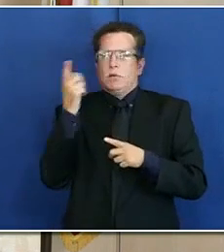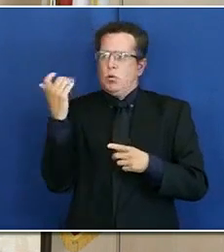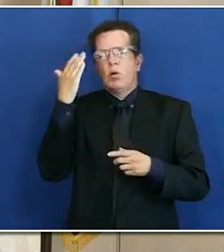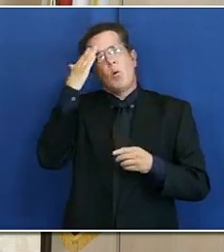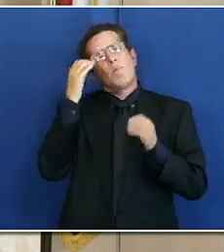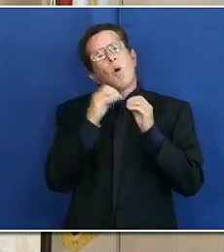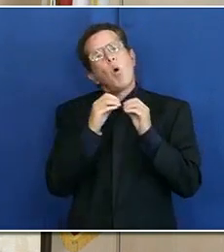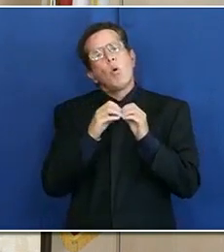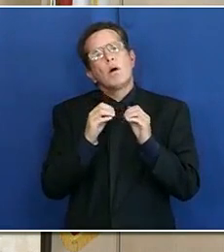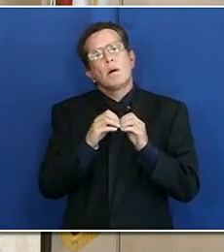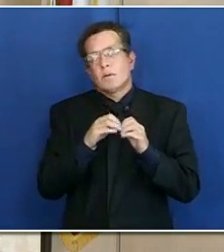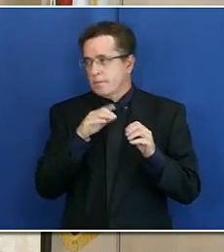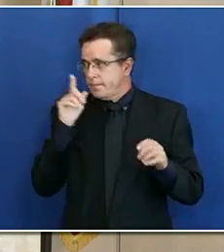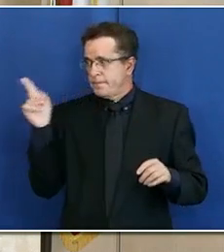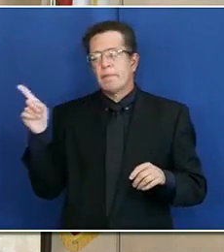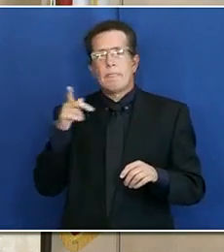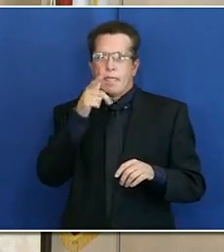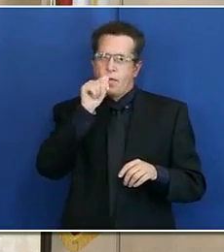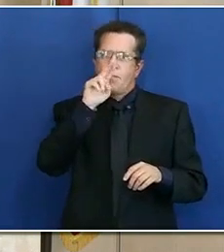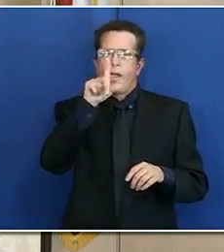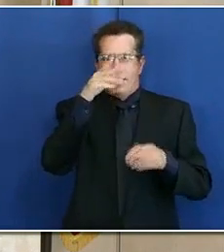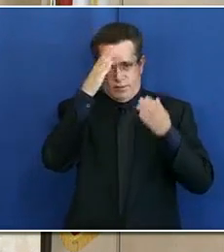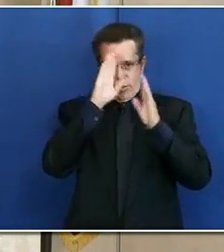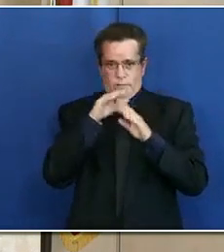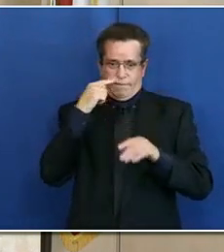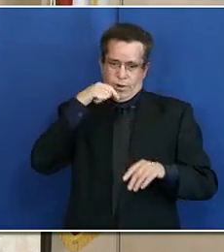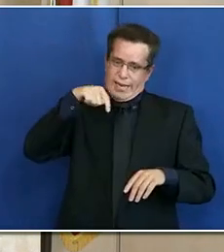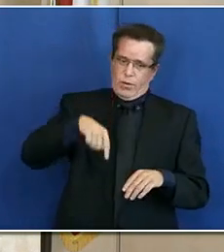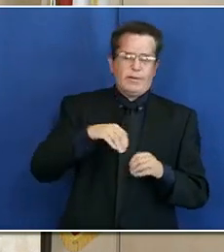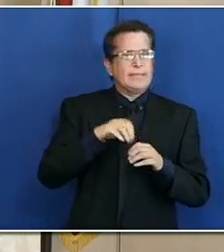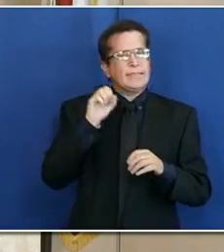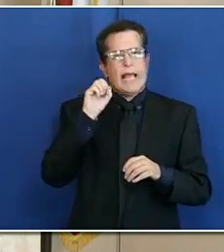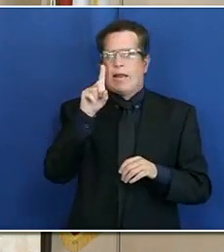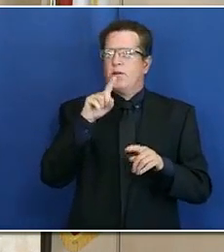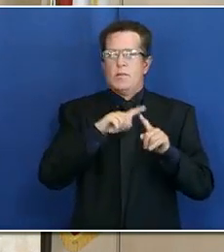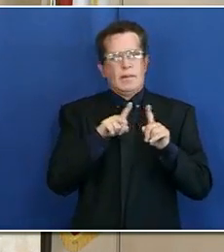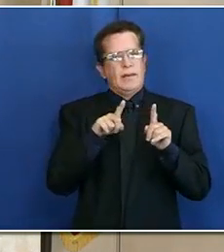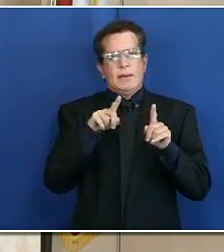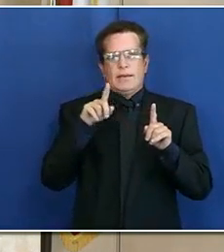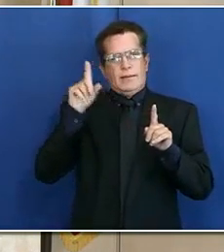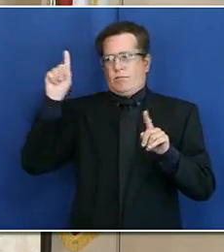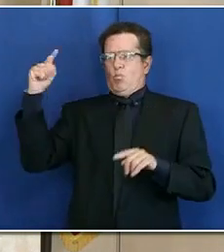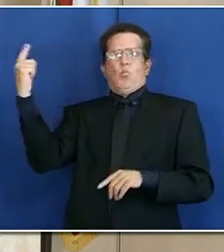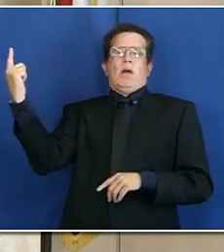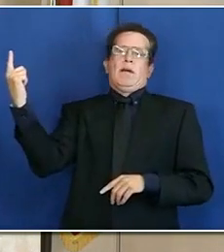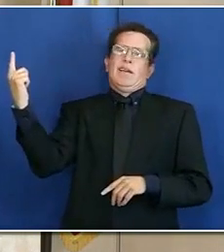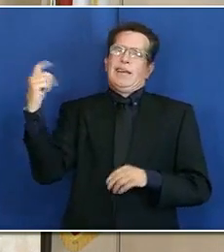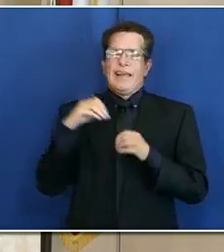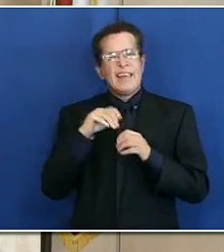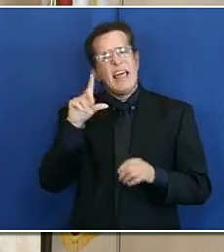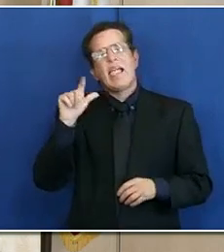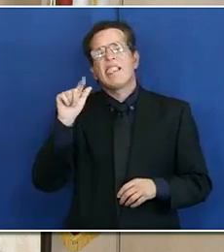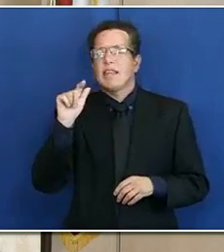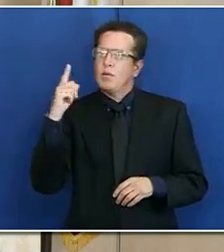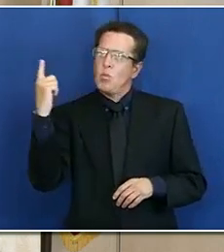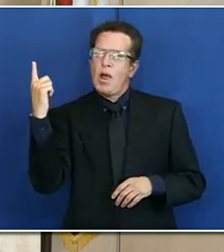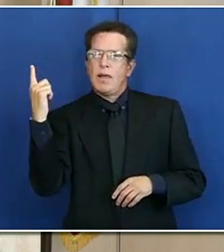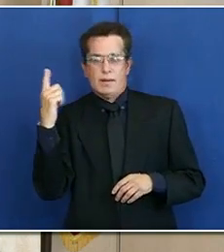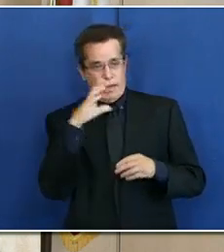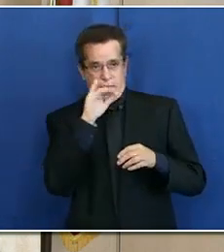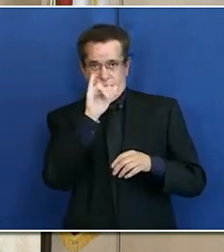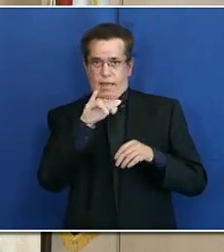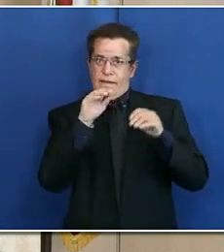So, Paul, I know you're asking San Diego, but again, no other county does this but L.A. And number two, the virus is